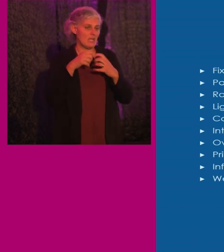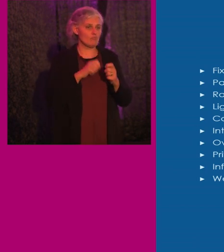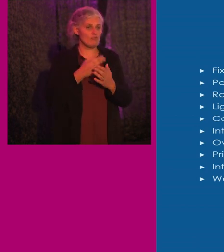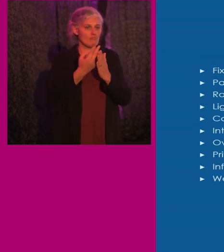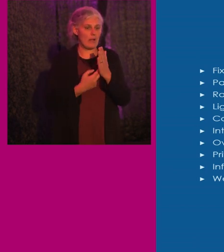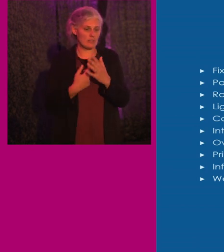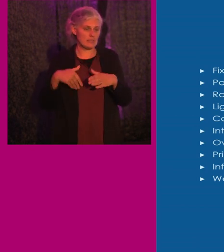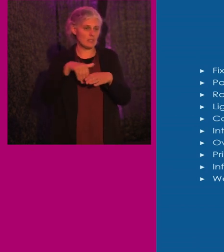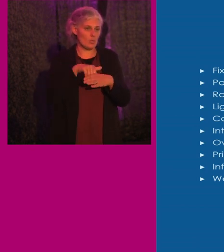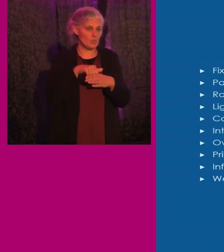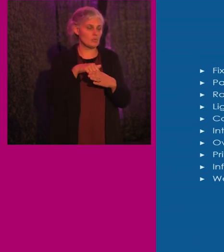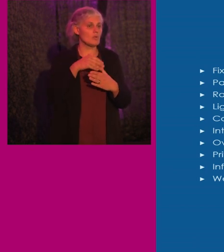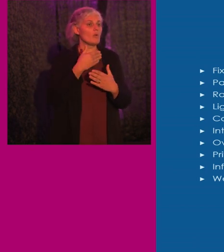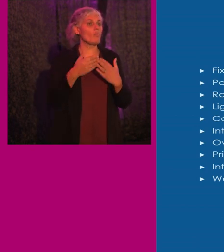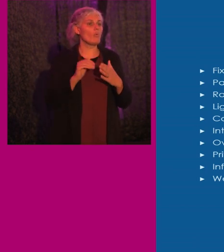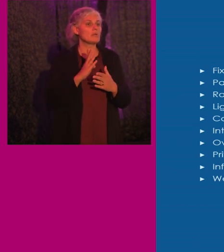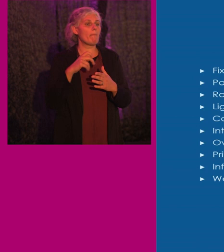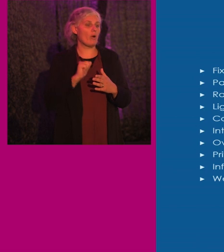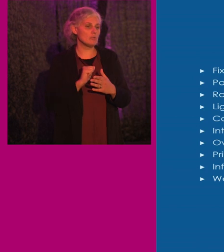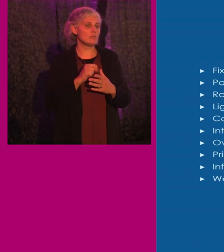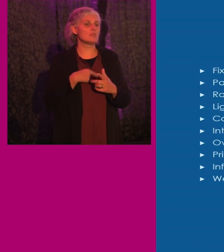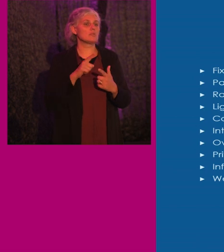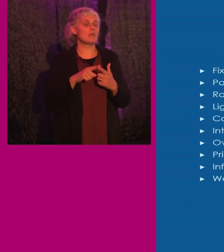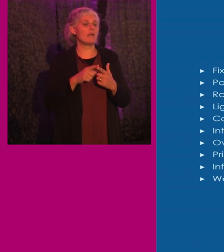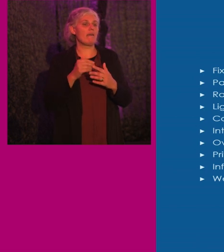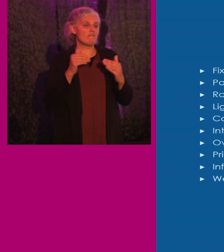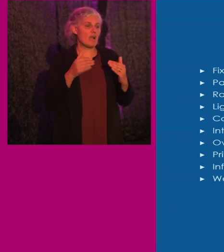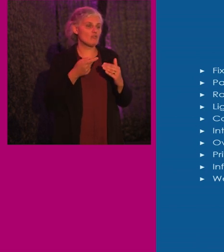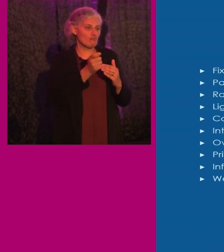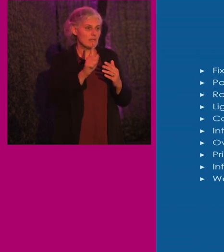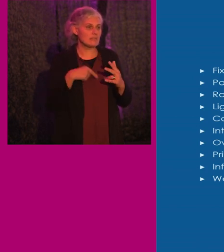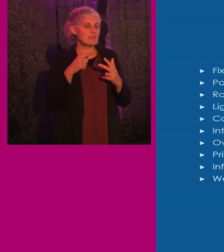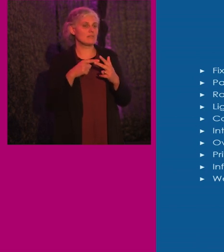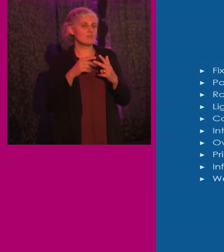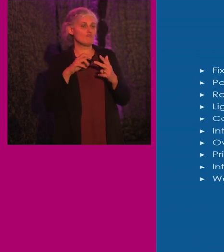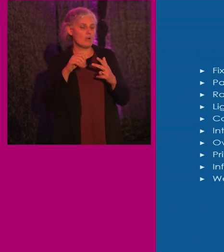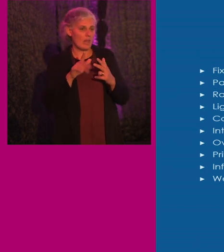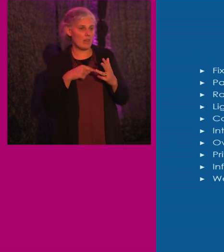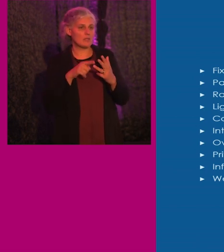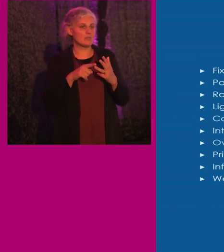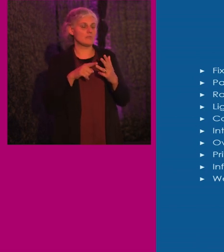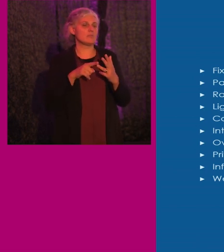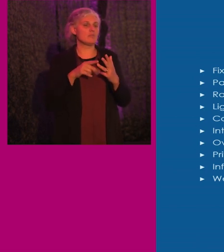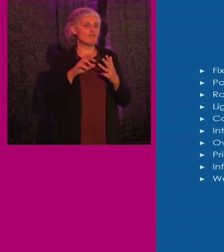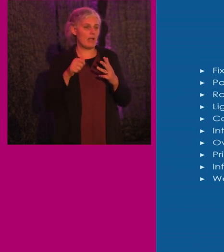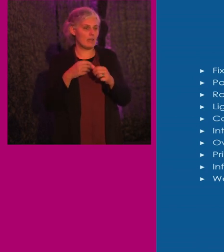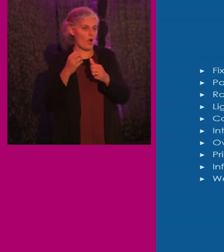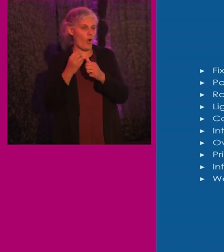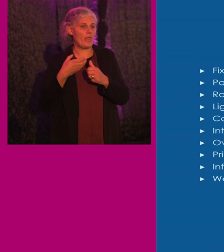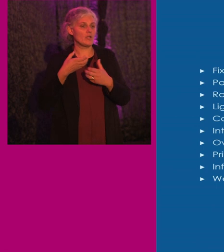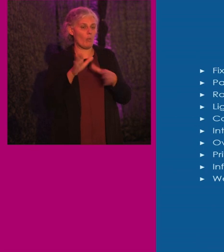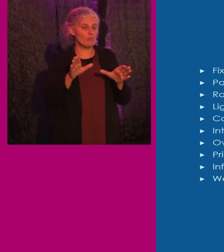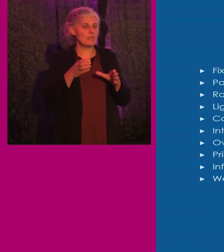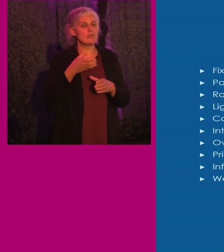include fixed route bus, paratransit, rapid rail, light rail, commuter rail,